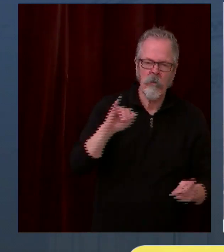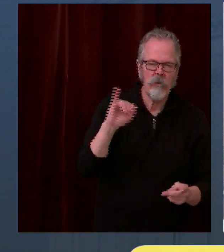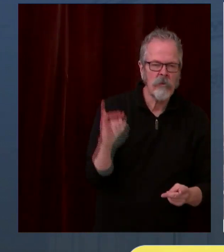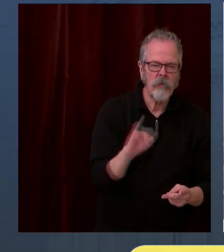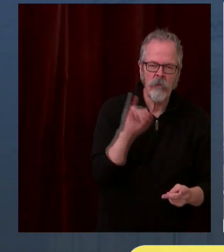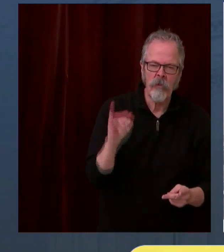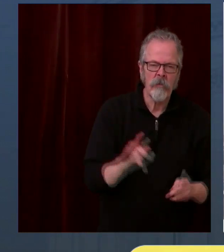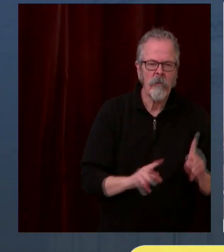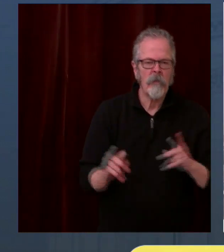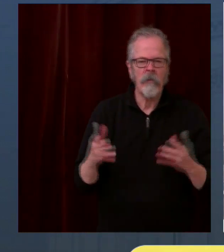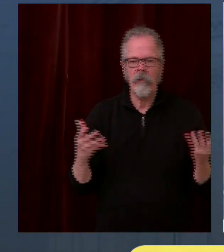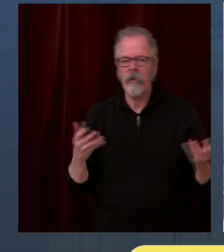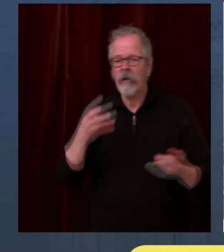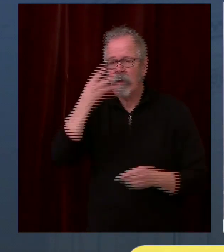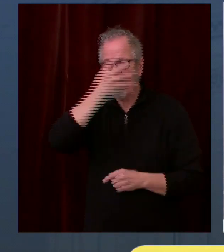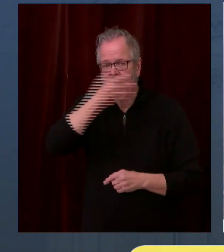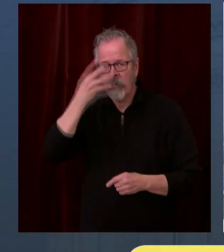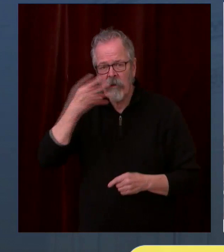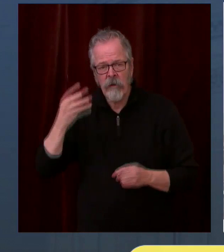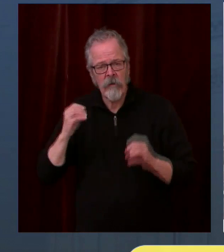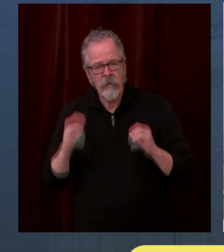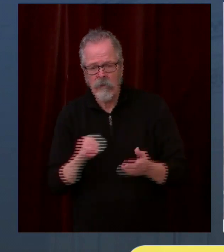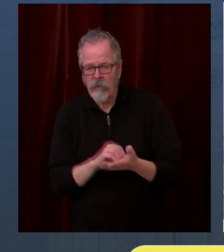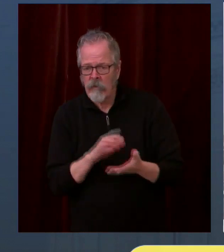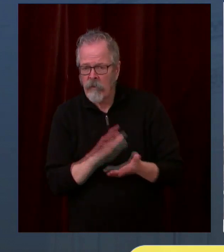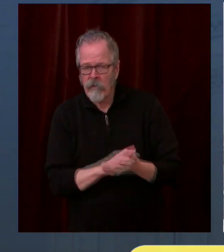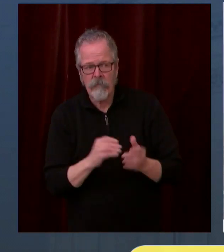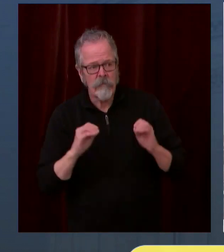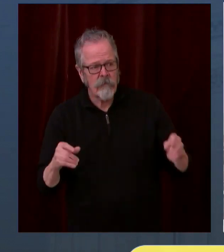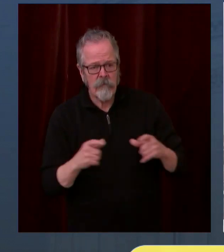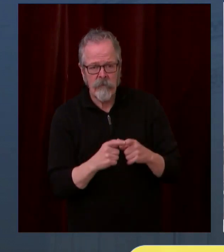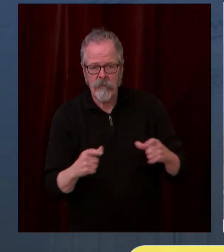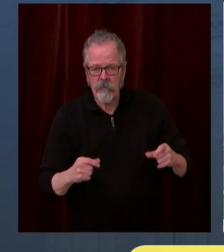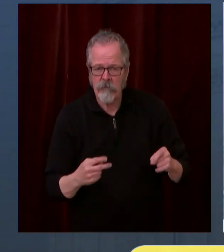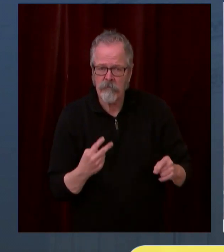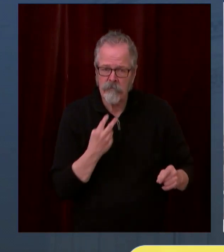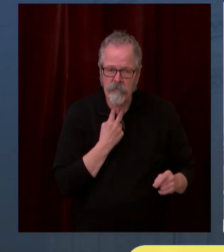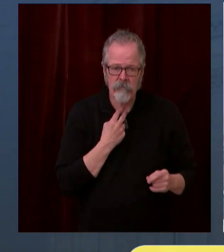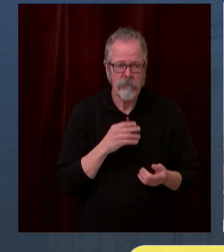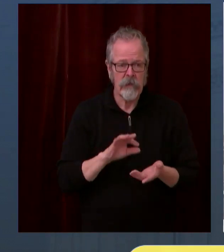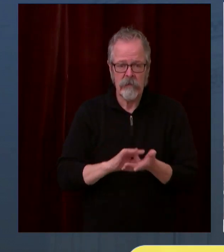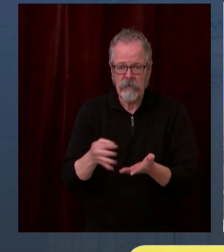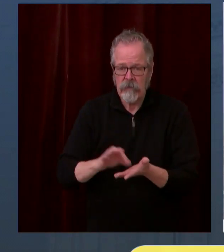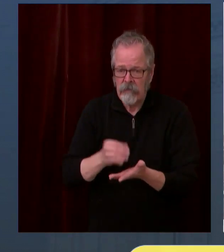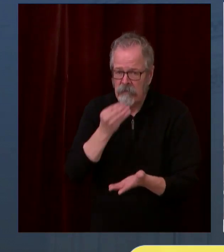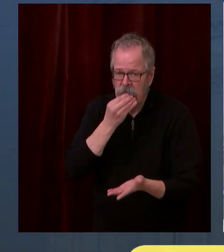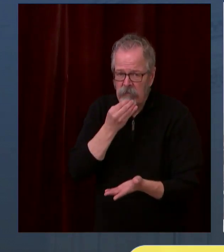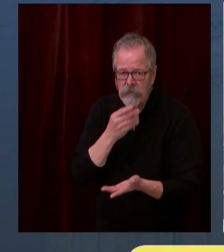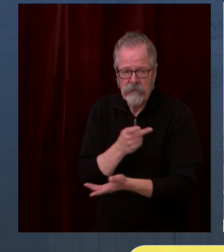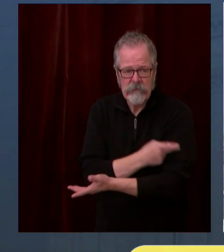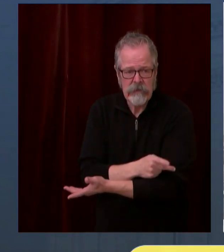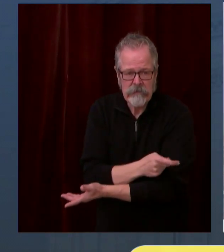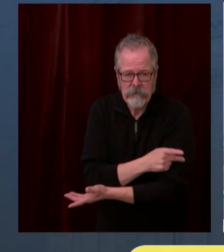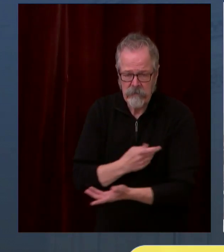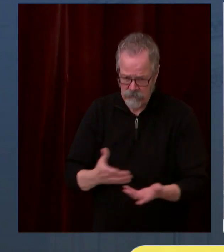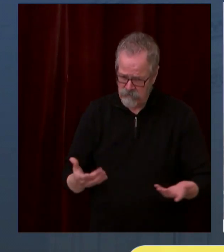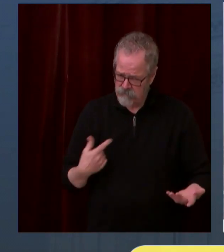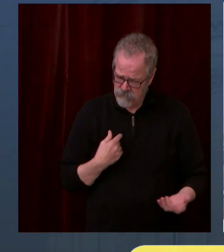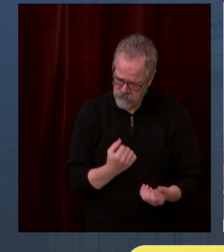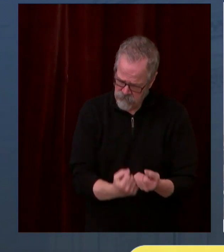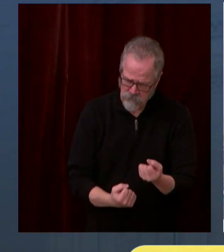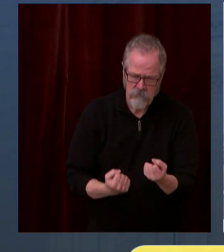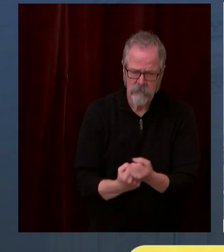and Medicaid patients. In 2019, we served over 300,000 patients in western Washington and provided